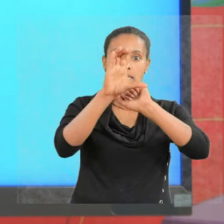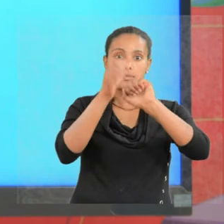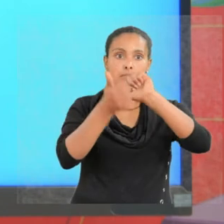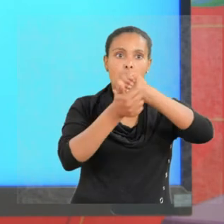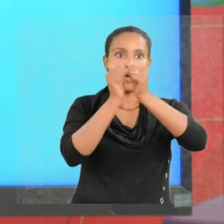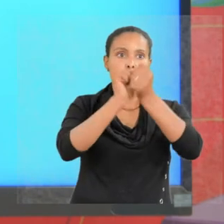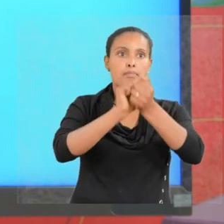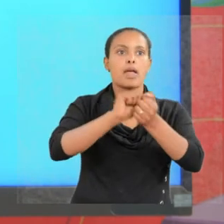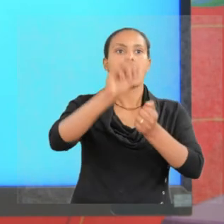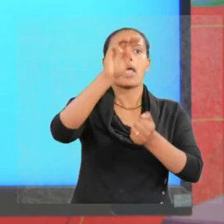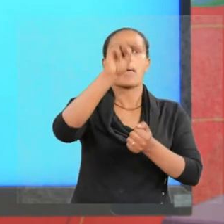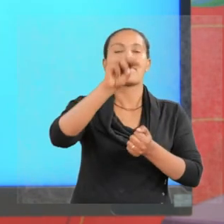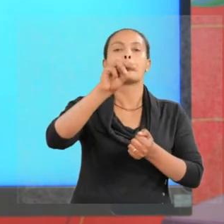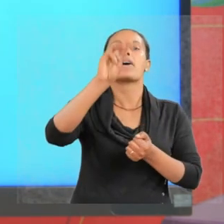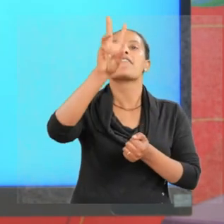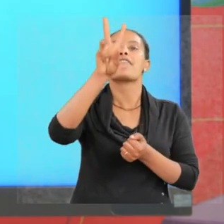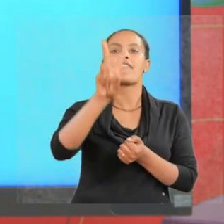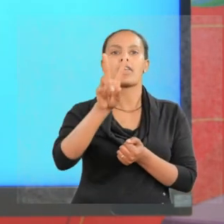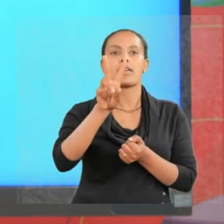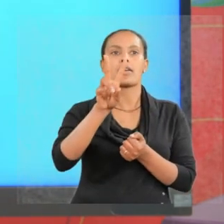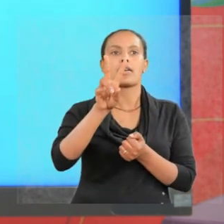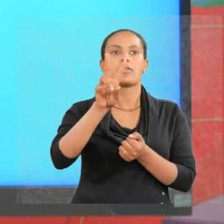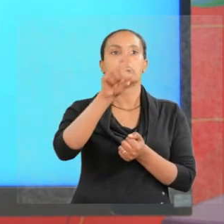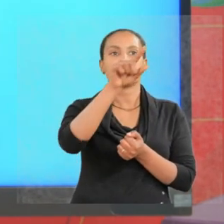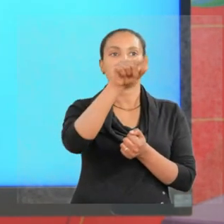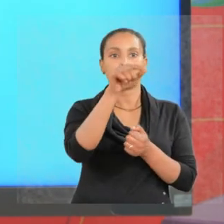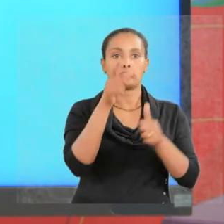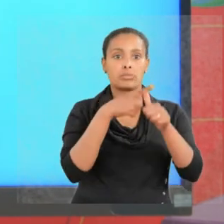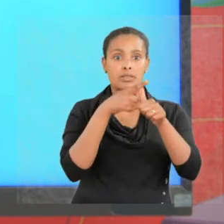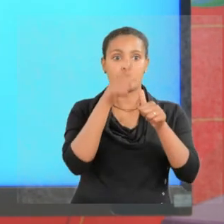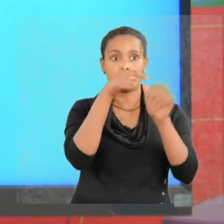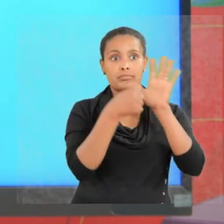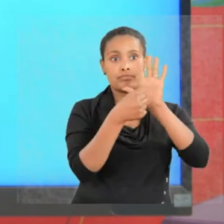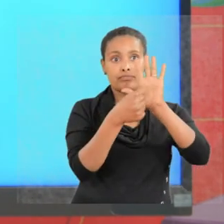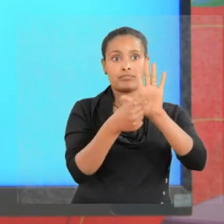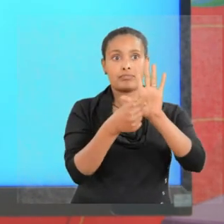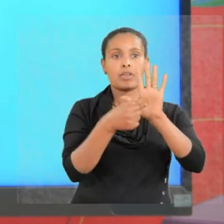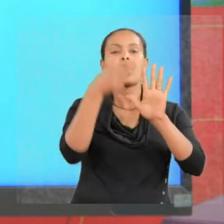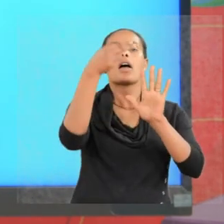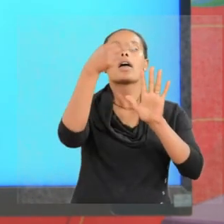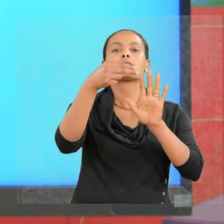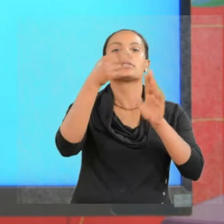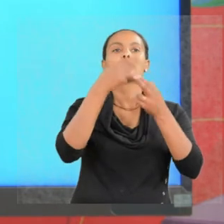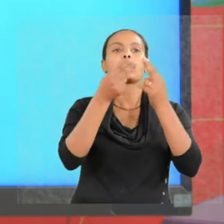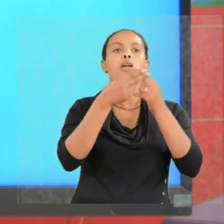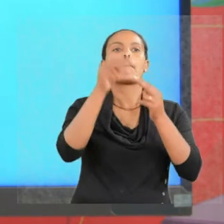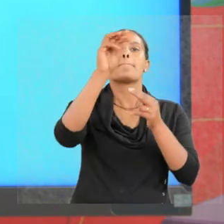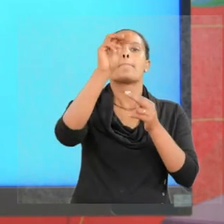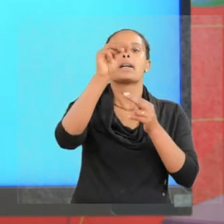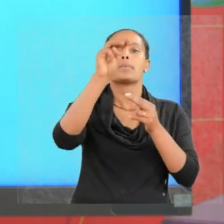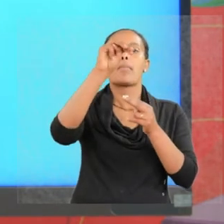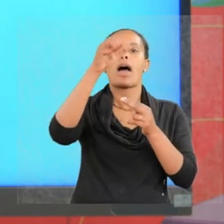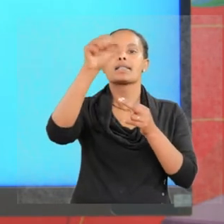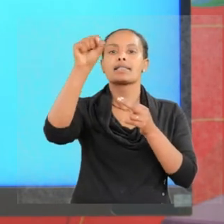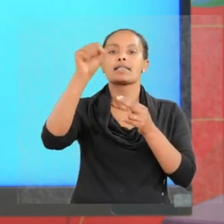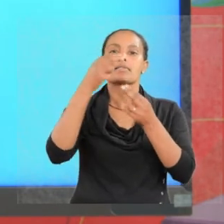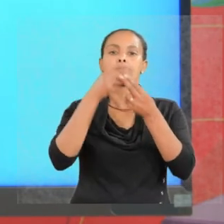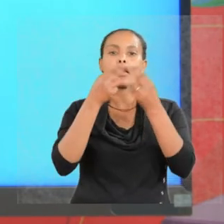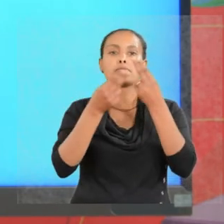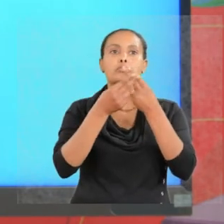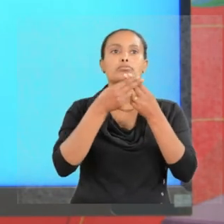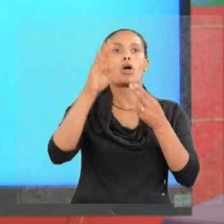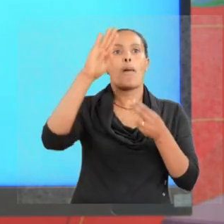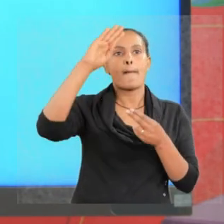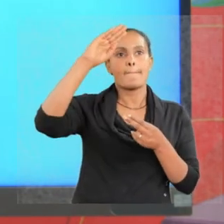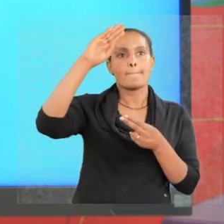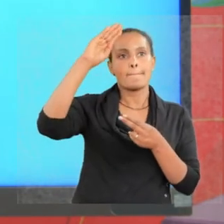V. Lambda equal H divided by mass times velocity is de Broglie's